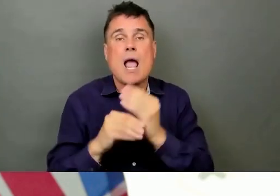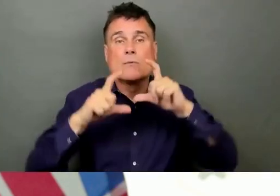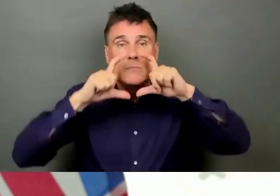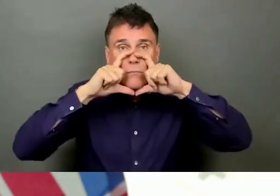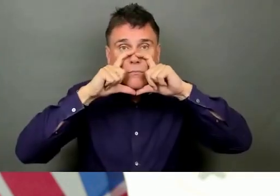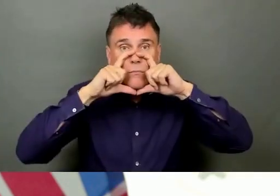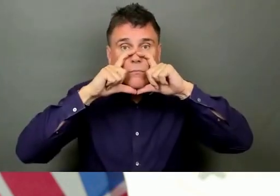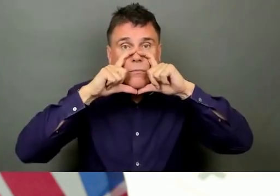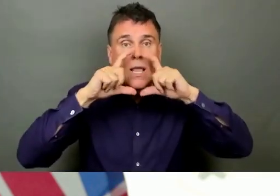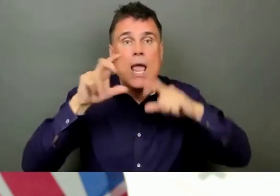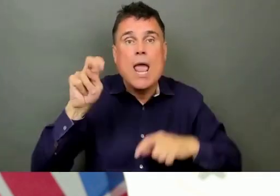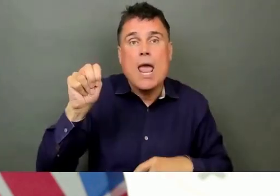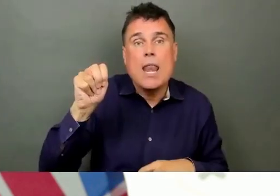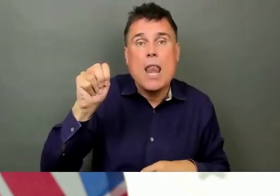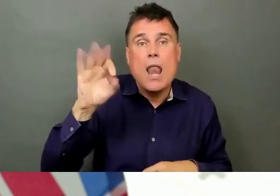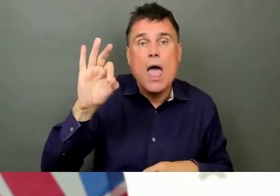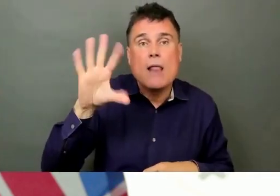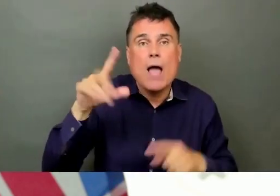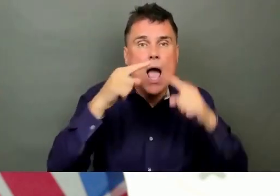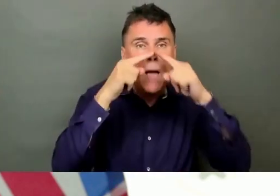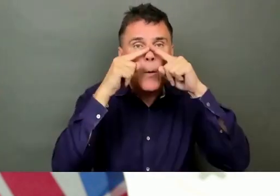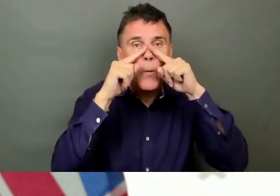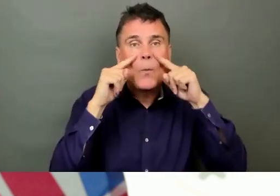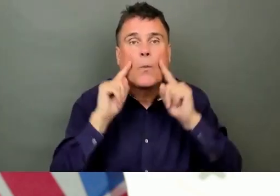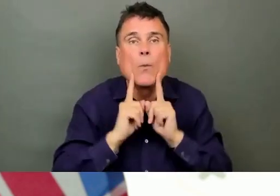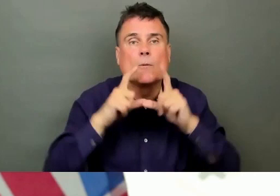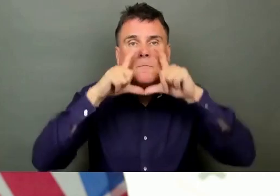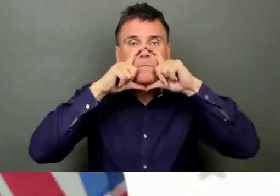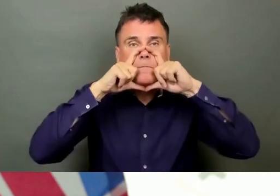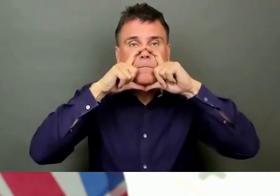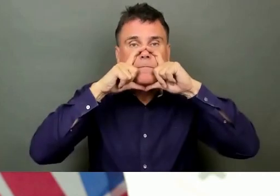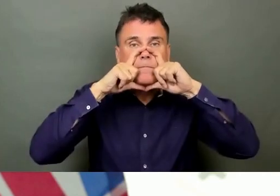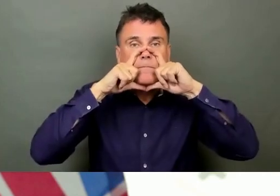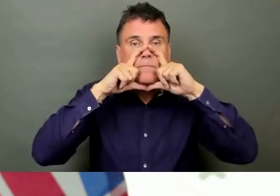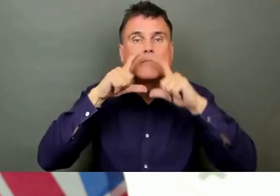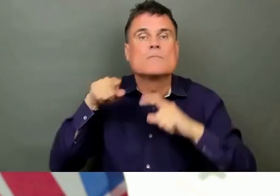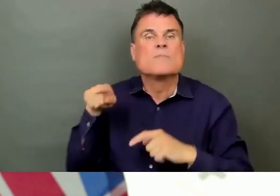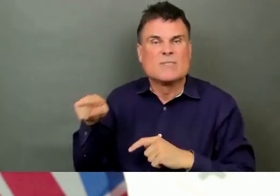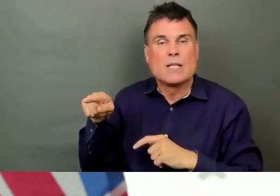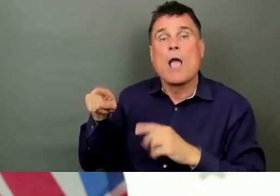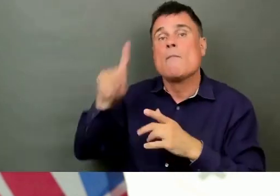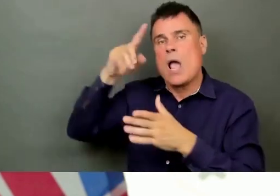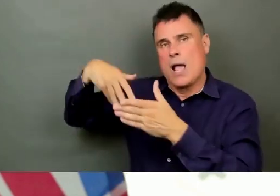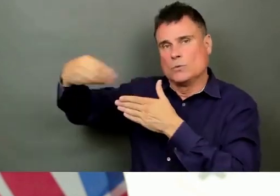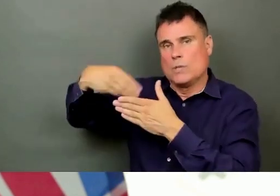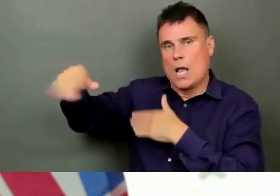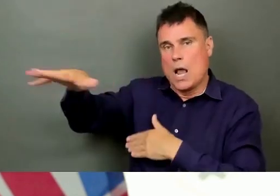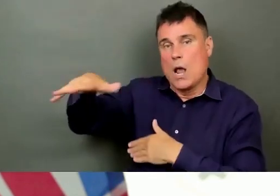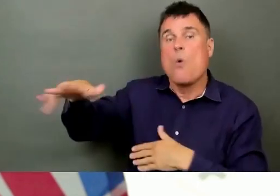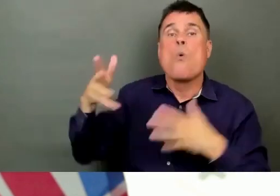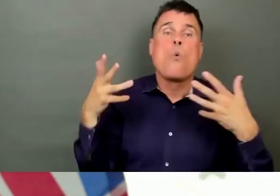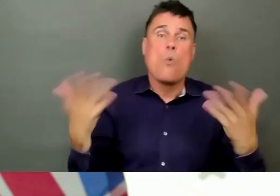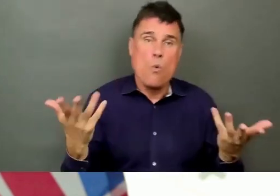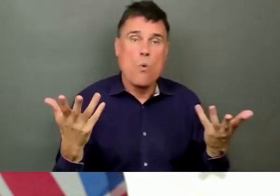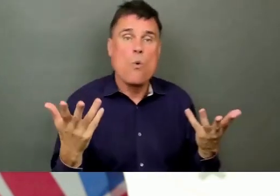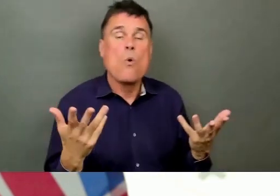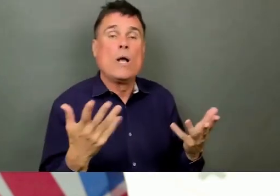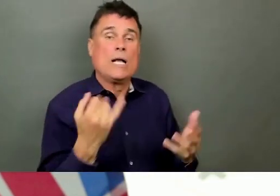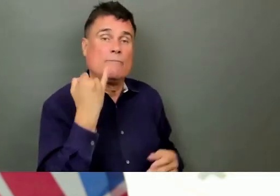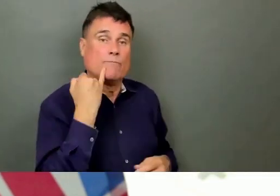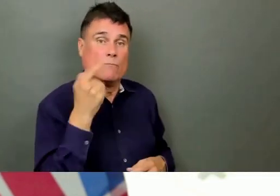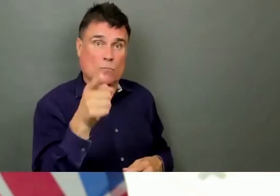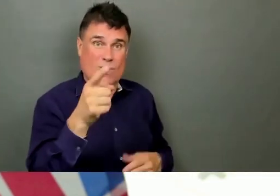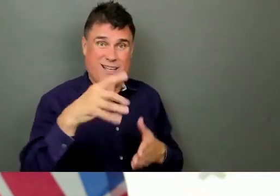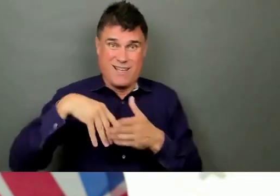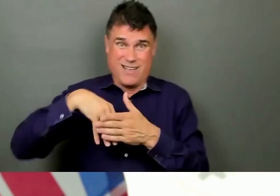More importantly, take it easy when you're outdoors. If you're really exerting yourself, you may be breathing 10 times more air than